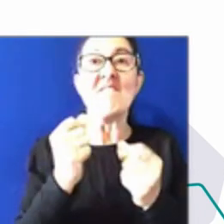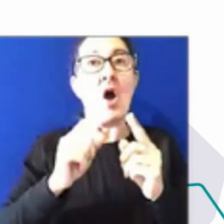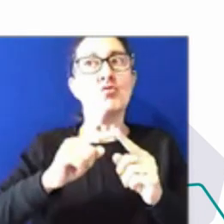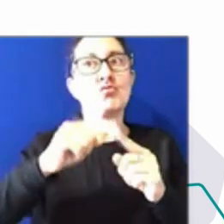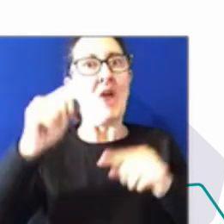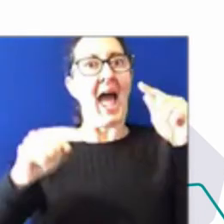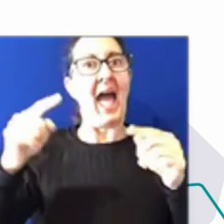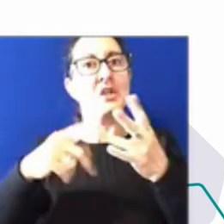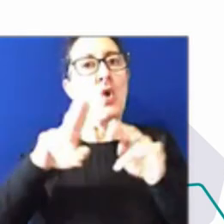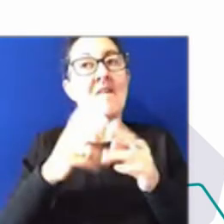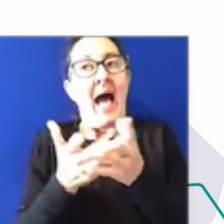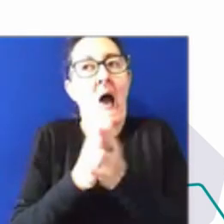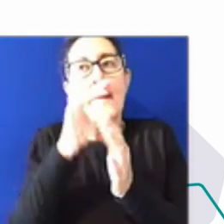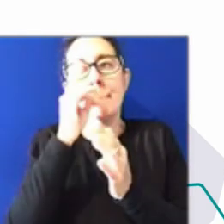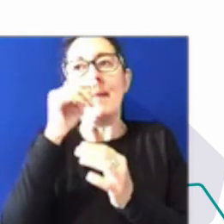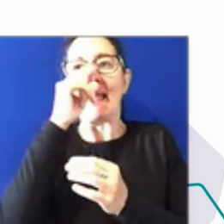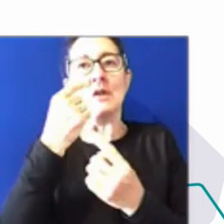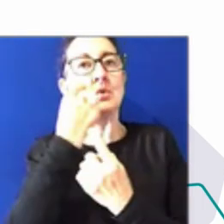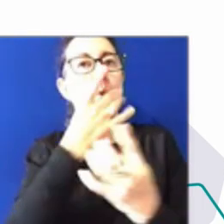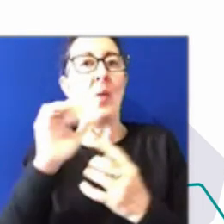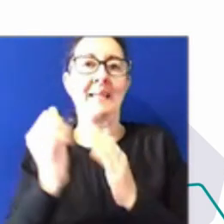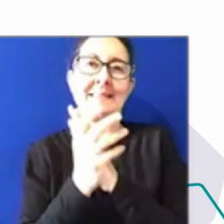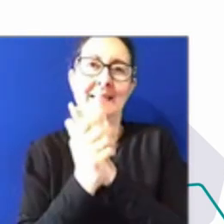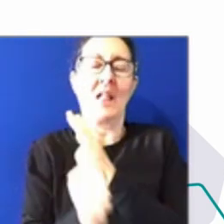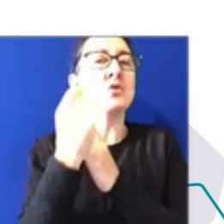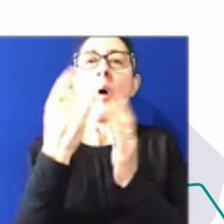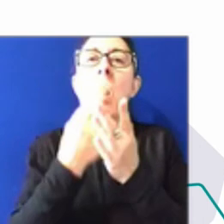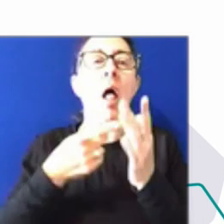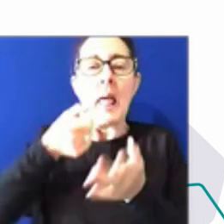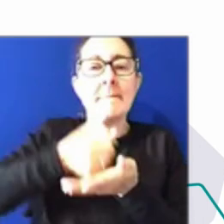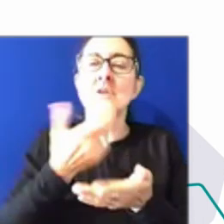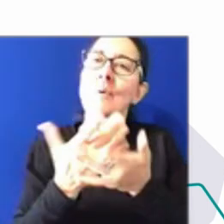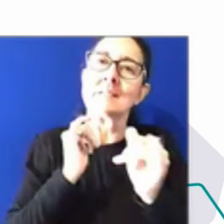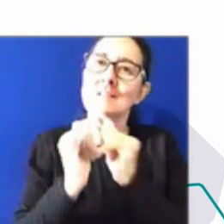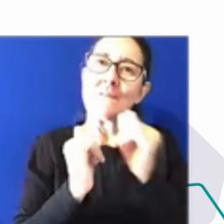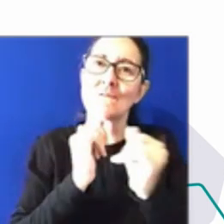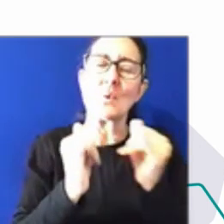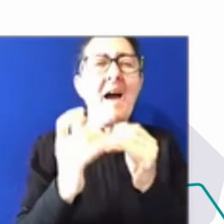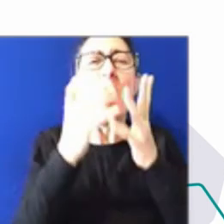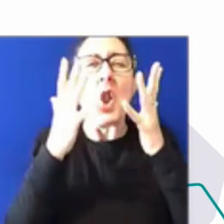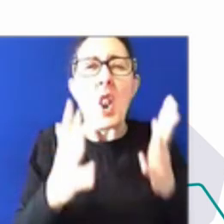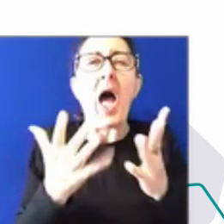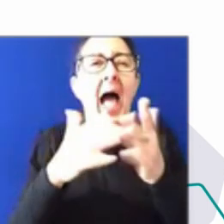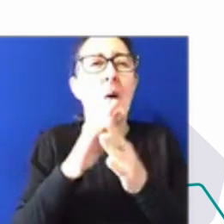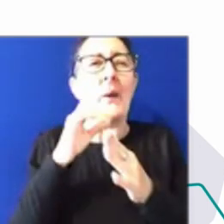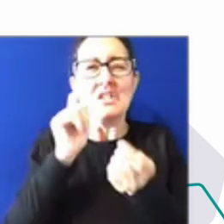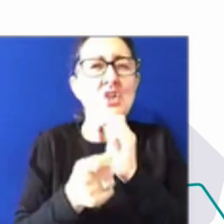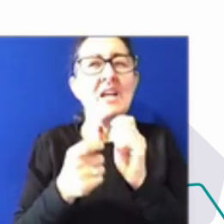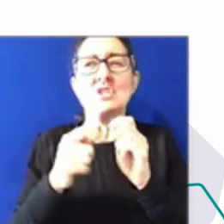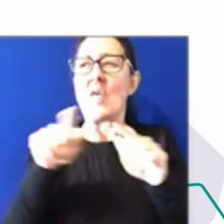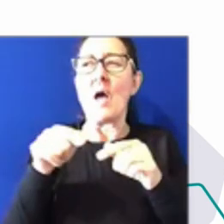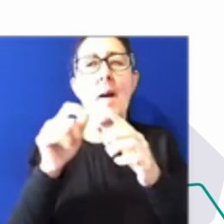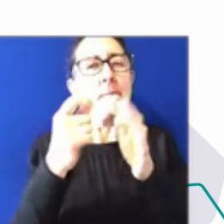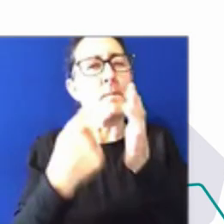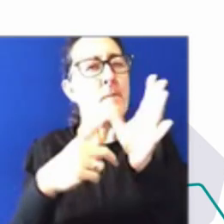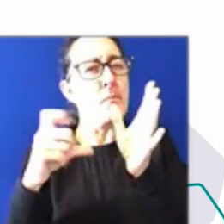be based on an interview. So, yeah, there's lots of ways that we can definitely change the practice or the way that we recruit. Just